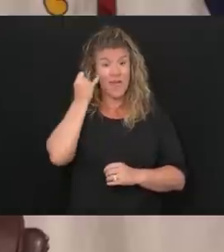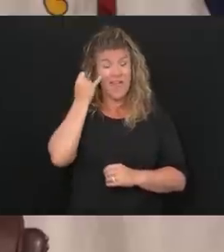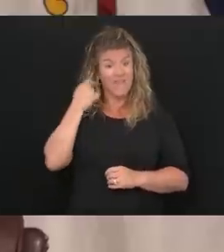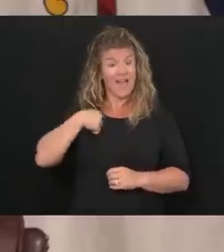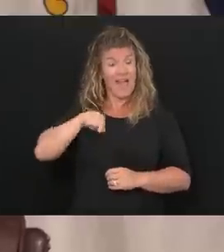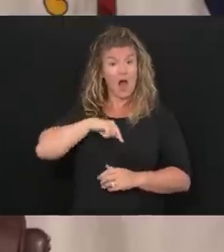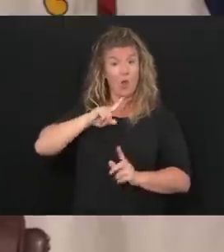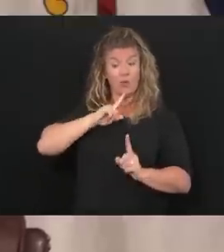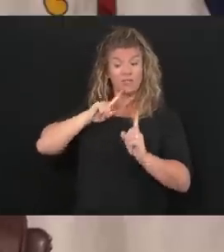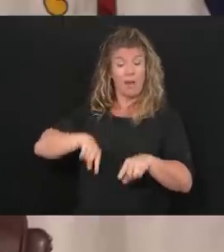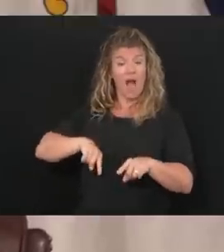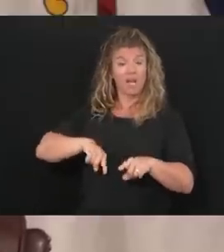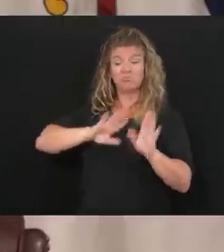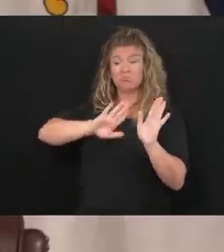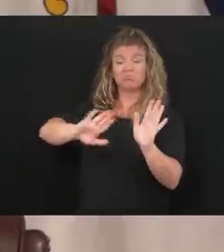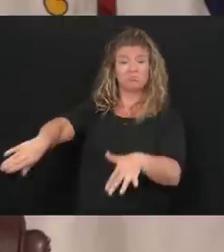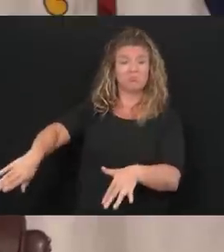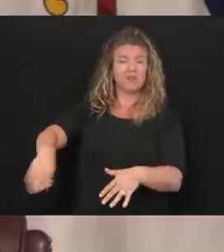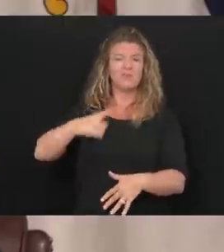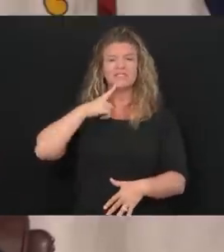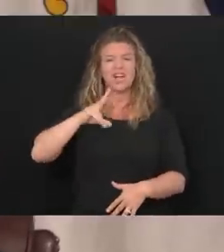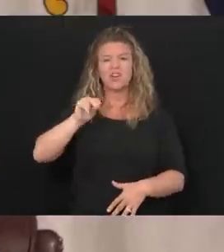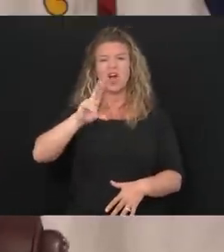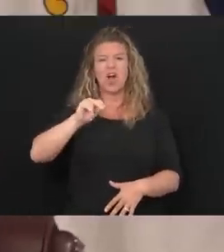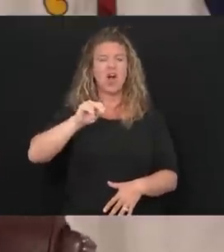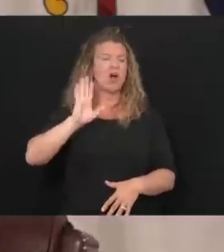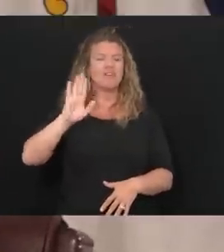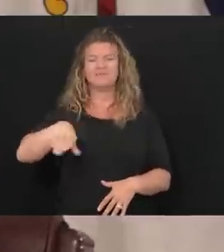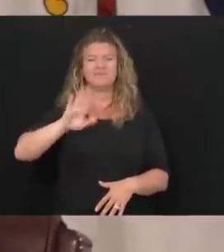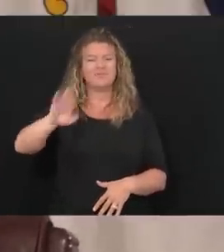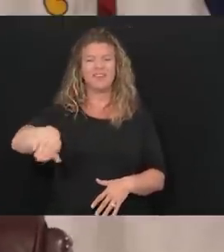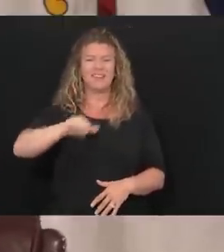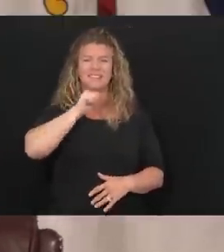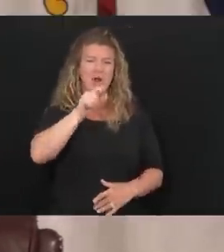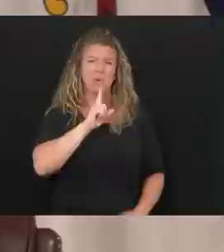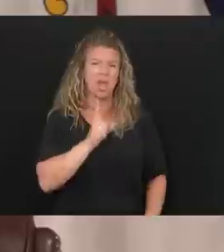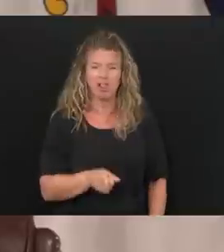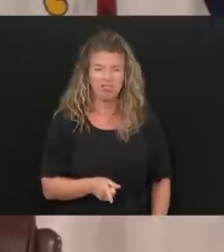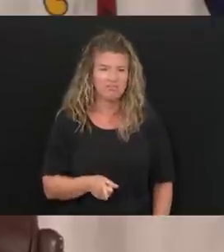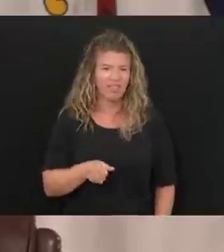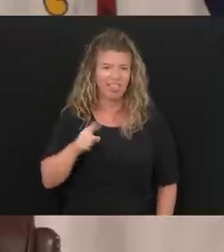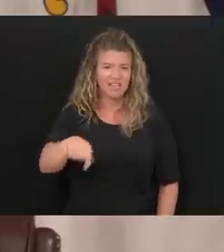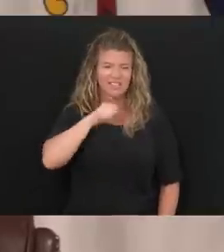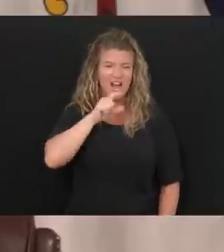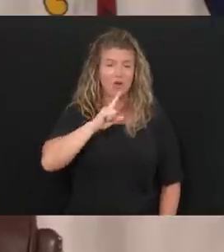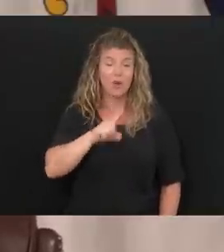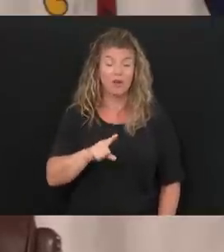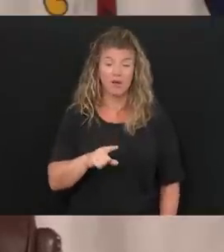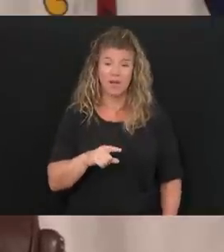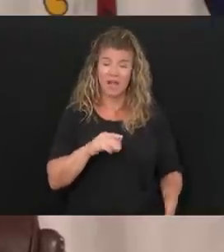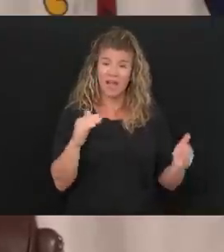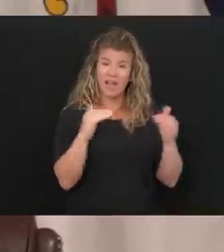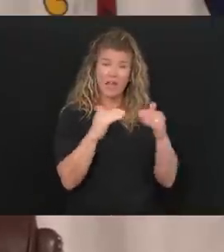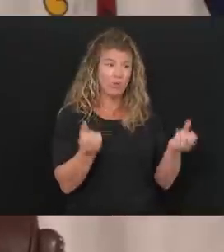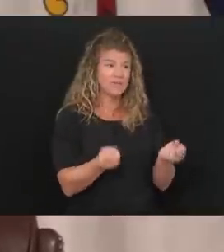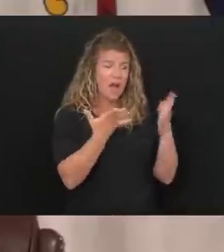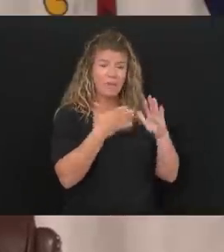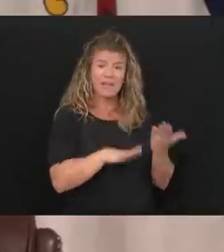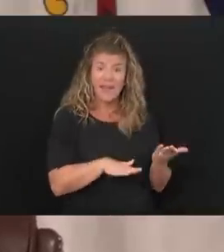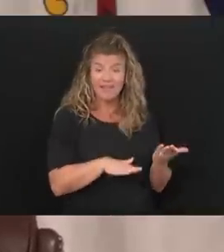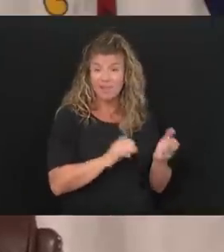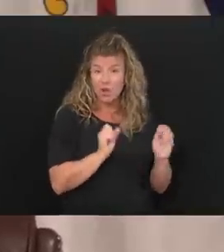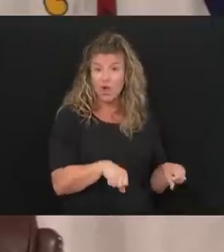and all we had done is said, oh no, it's just, it's, it's, it's not even real and everything. How many would have lost their lives?